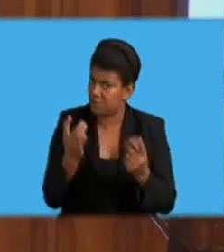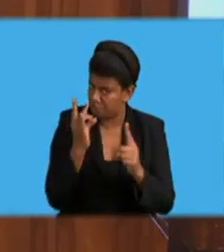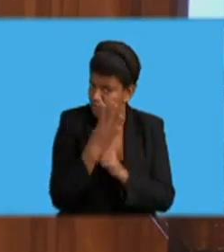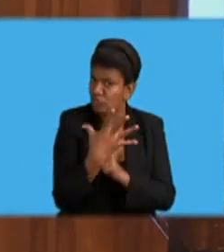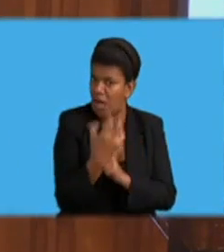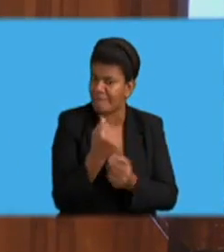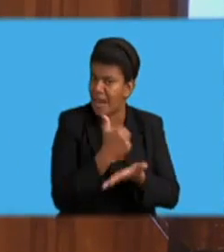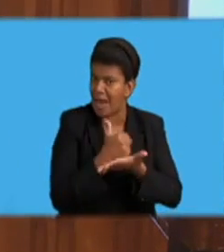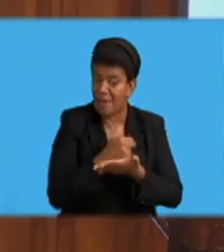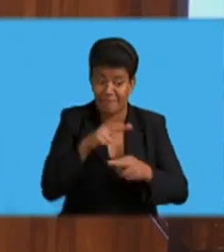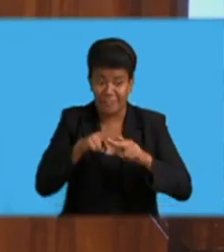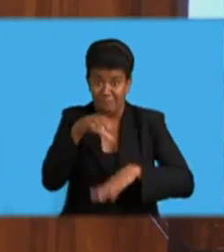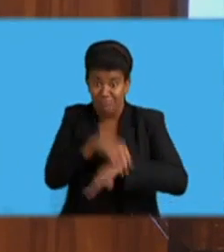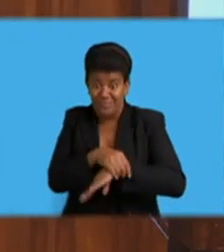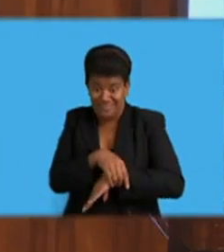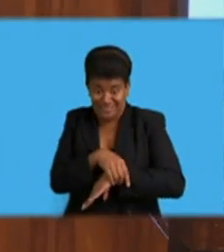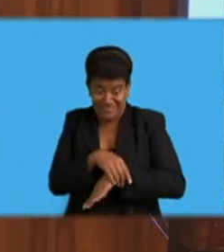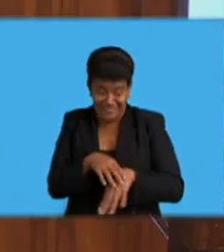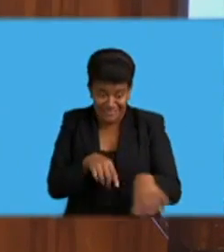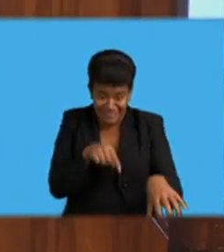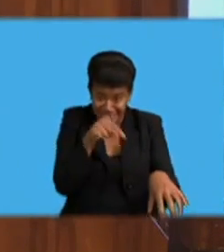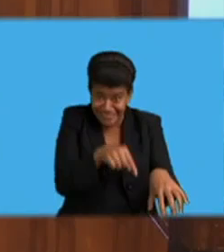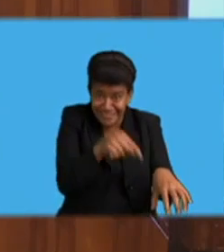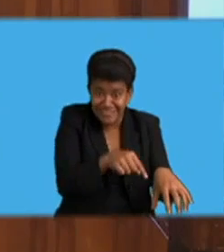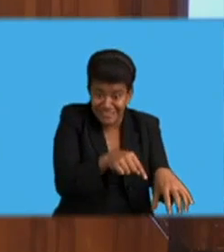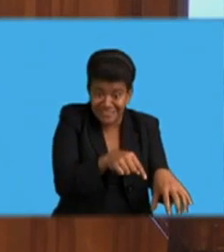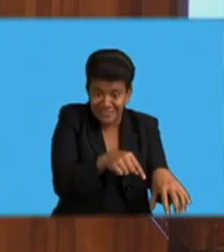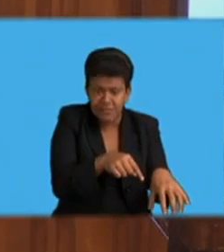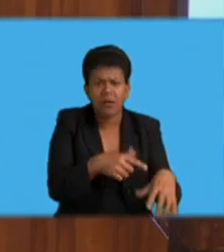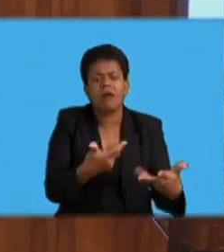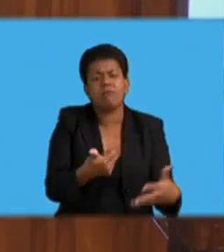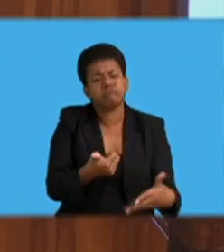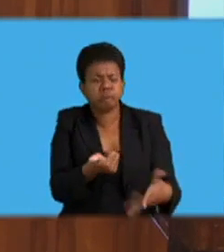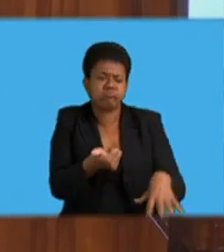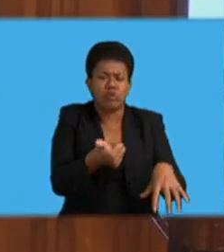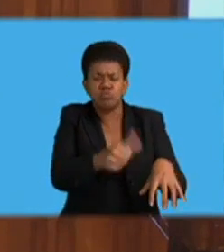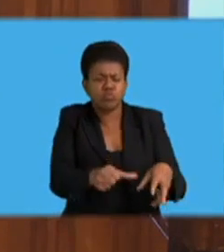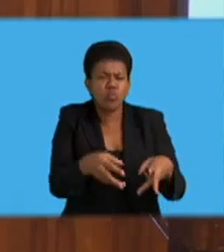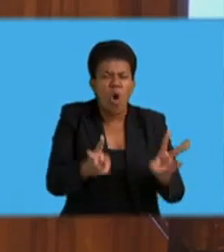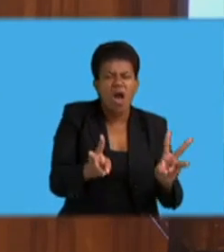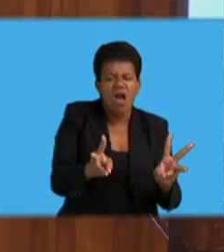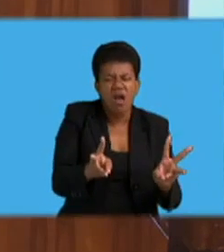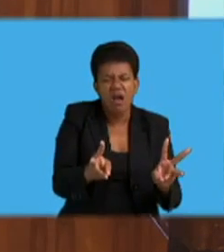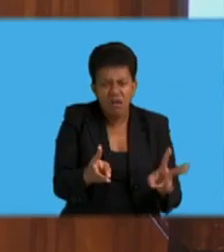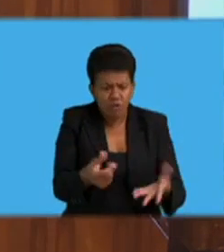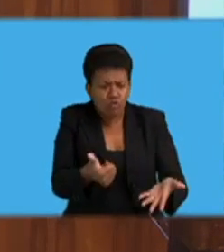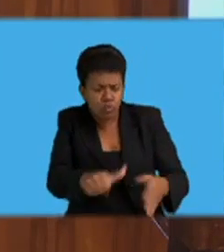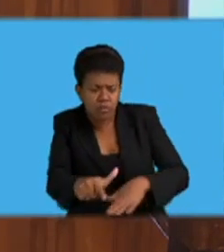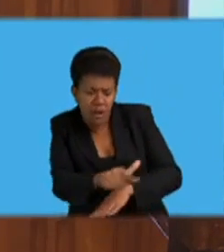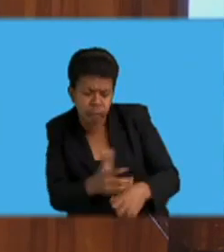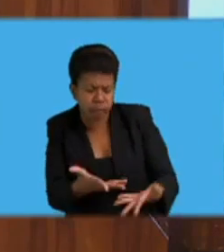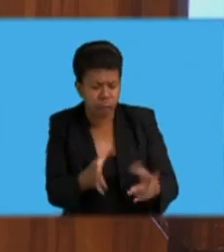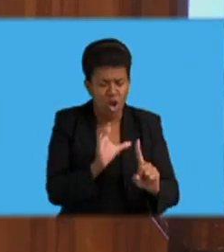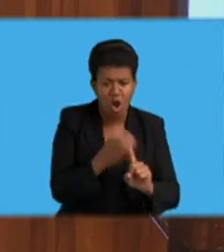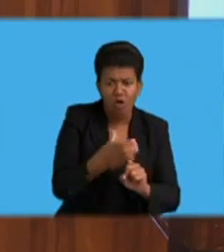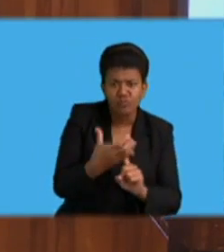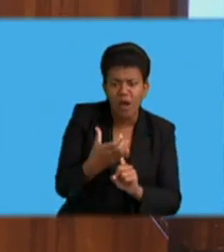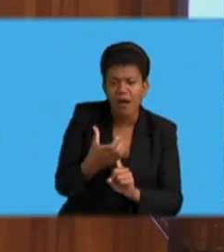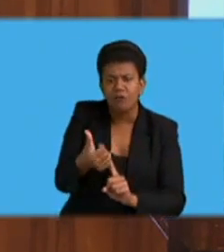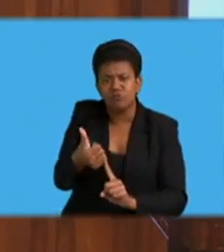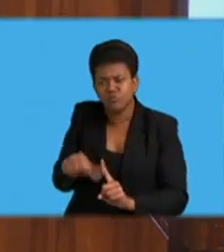police force is using a multi-platform approach using the WANUA, religious organizations,